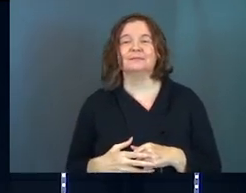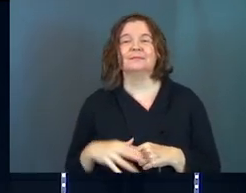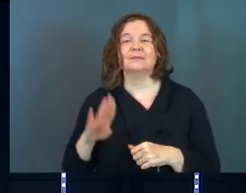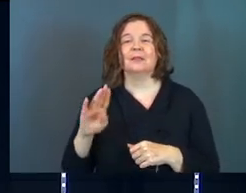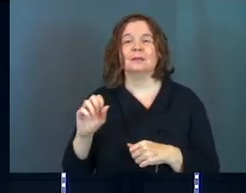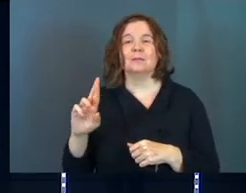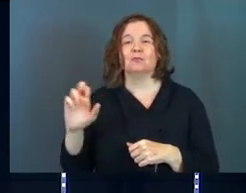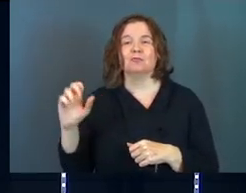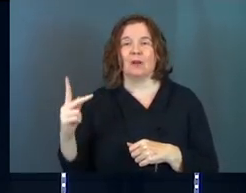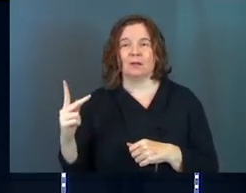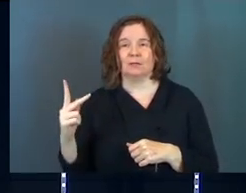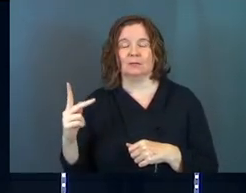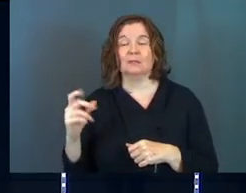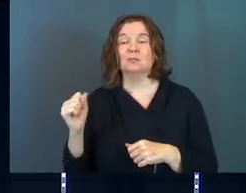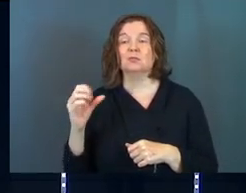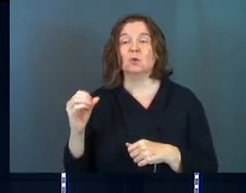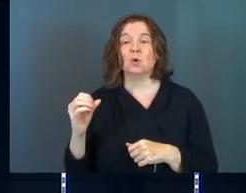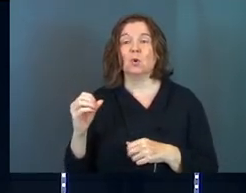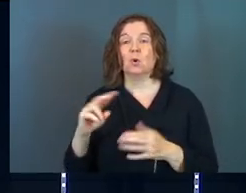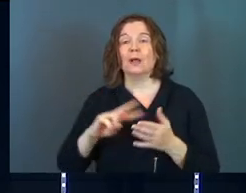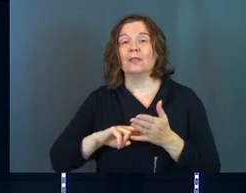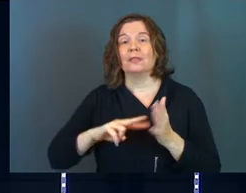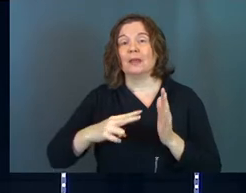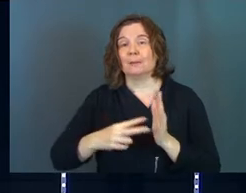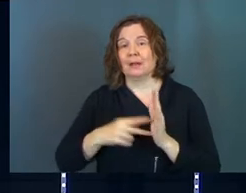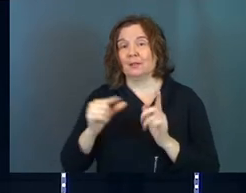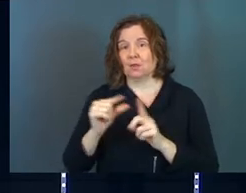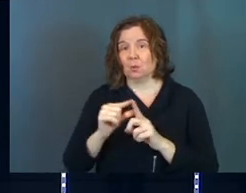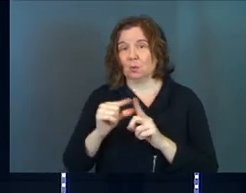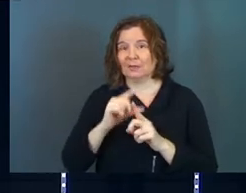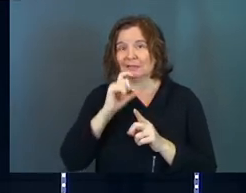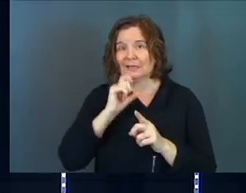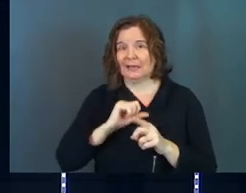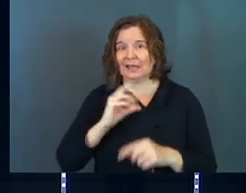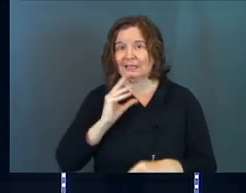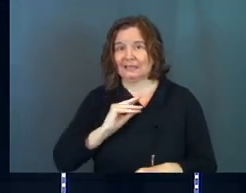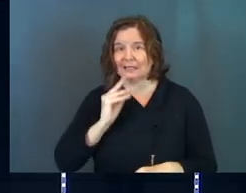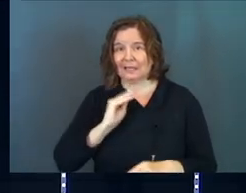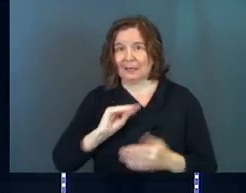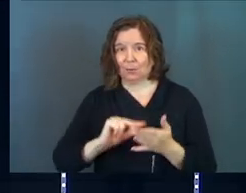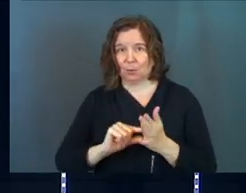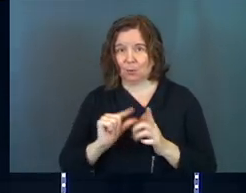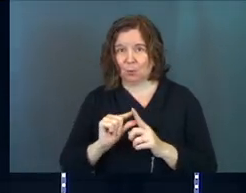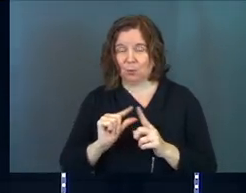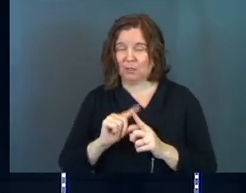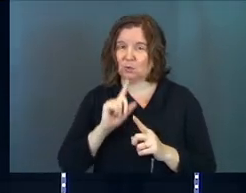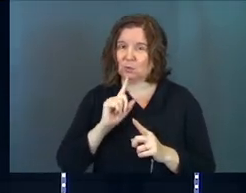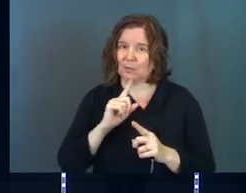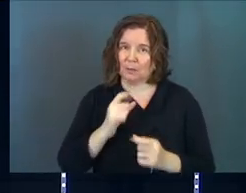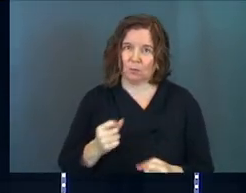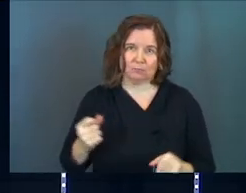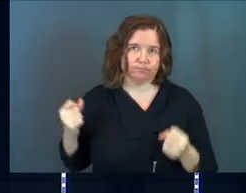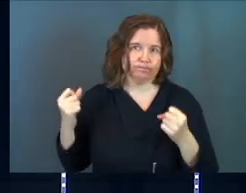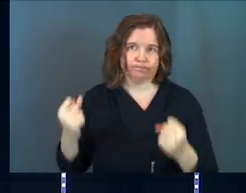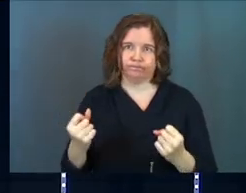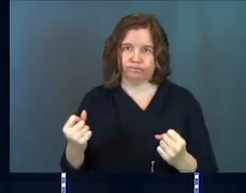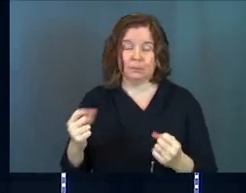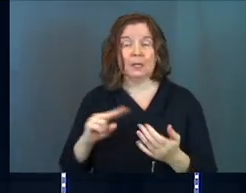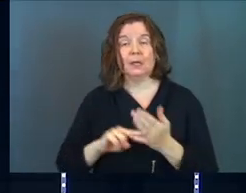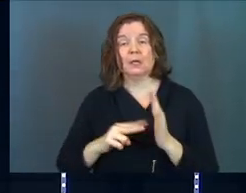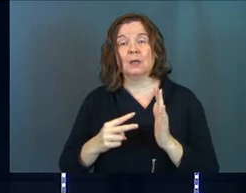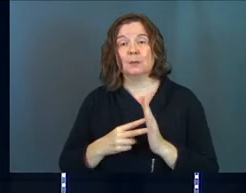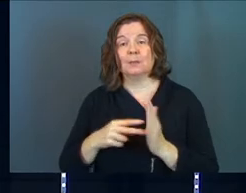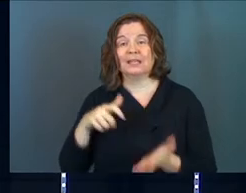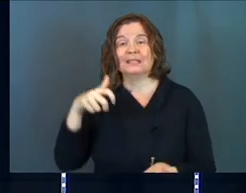Barack. And so the meaning of this word, it's an ancient Hebrew word. It's super, super powerful. It